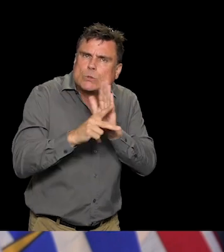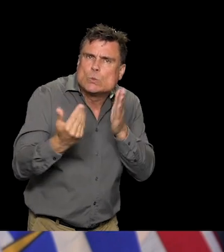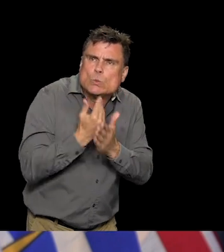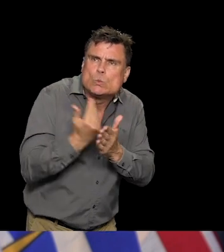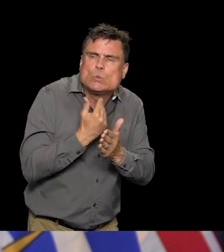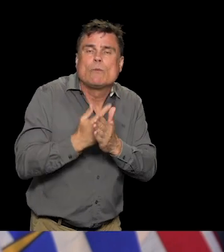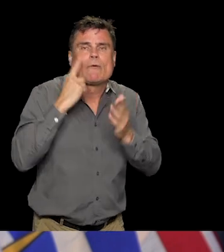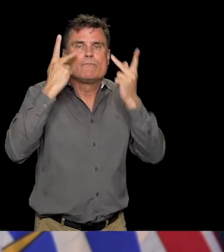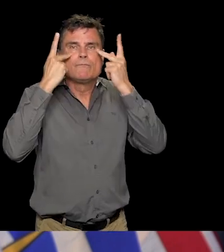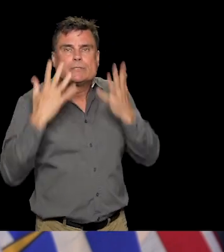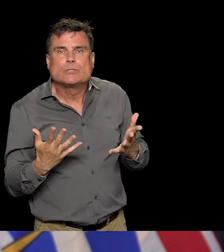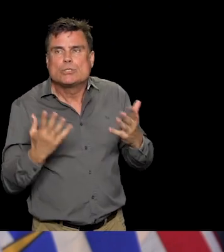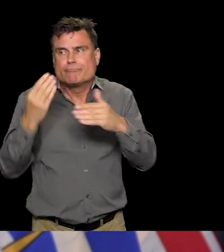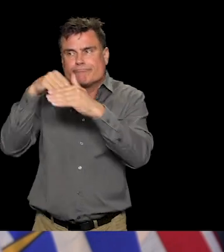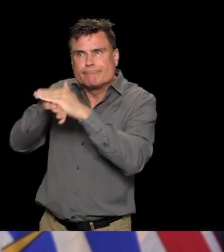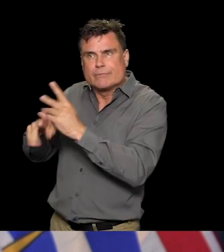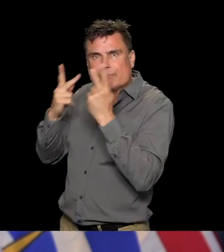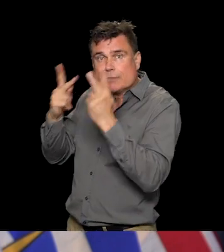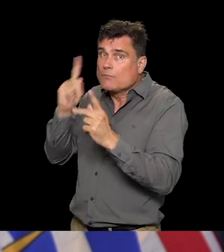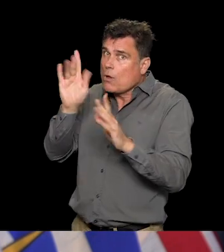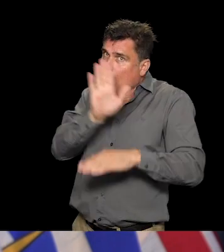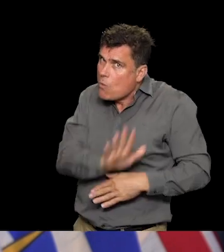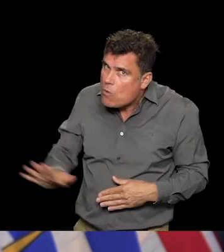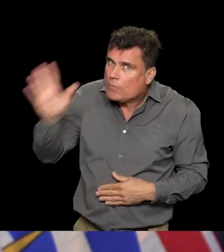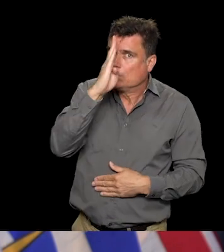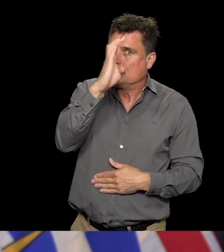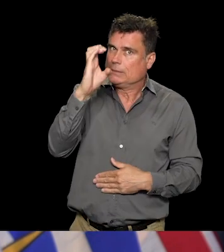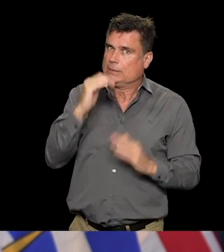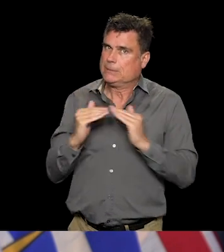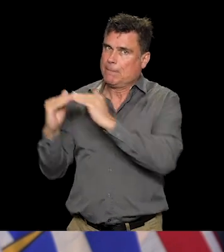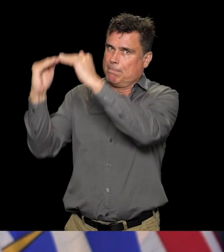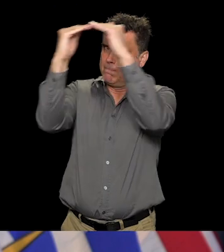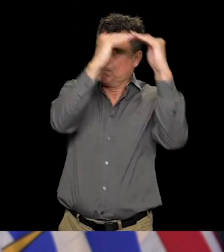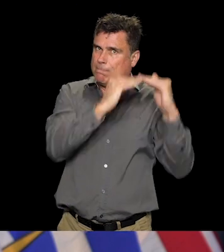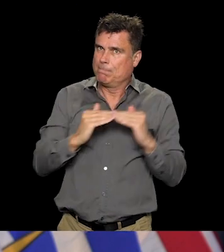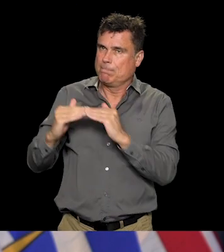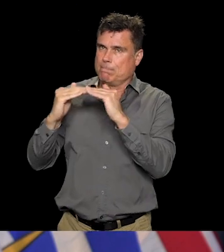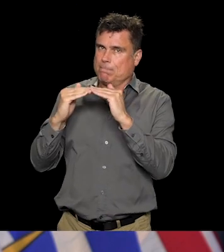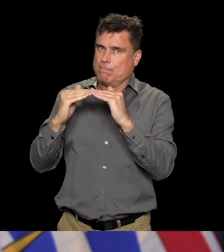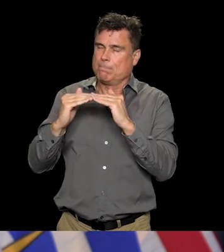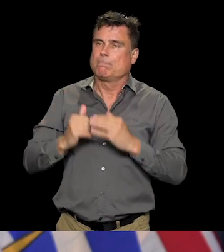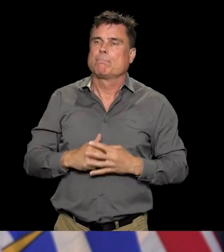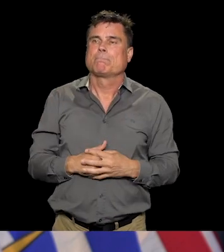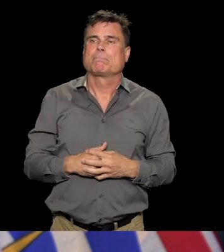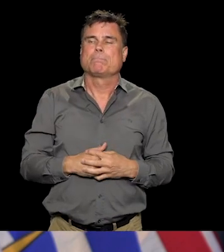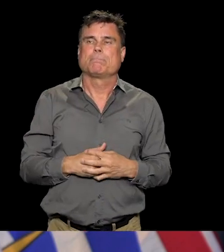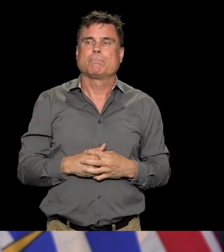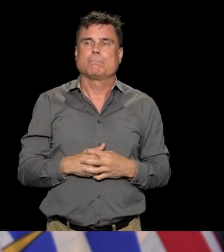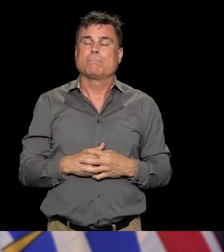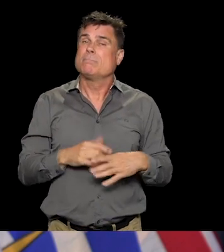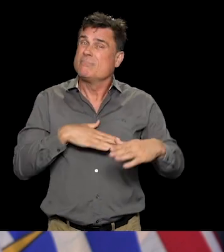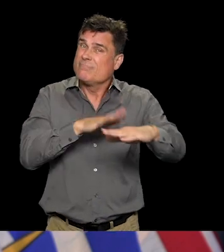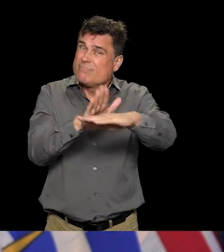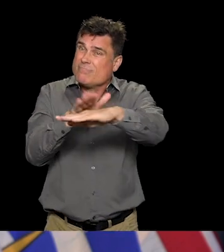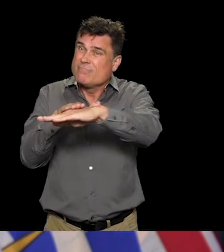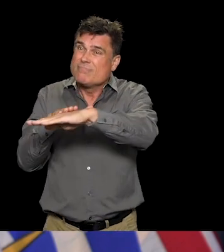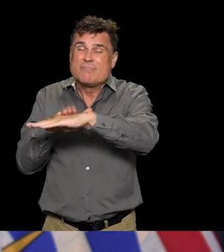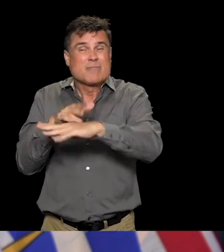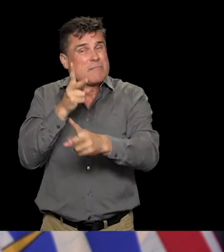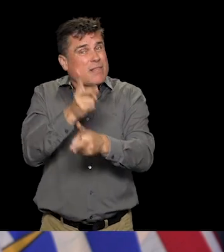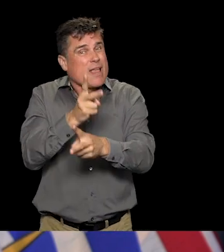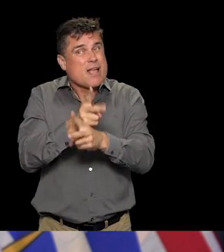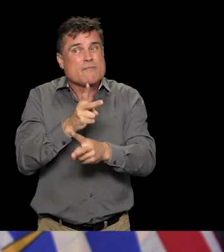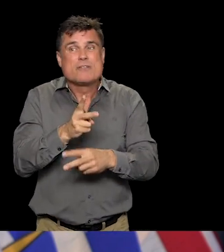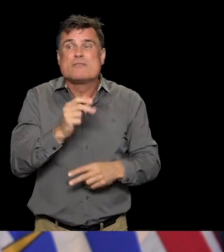So I think that is important to know. And we have to be careful not to become complacent. We know